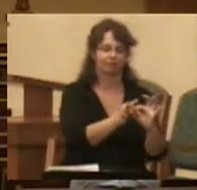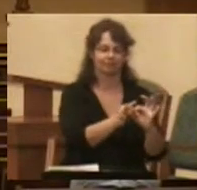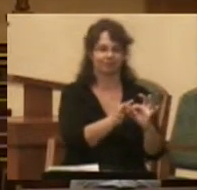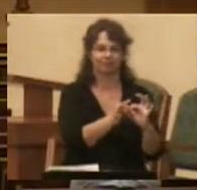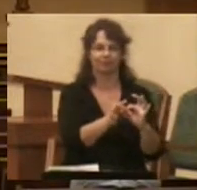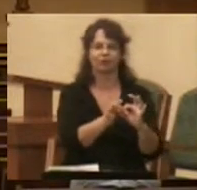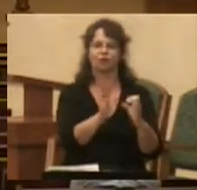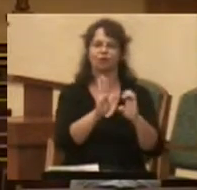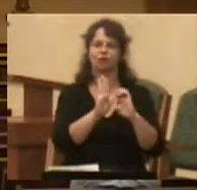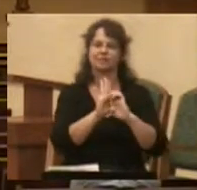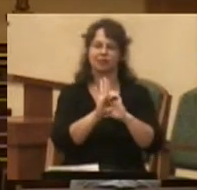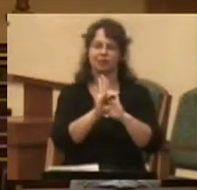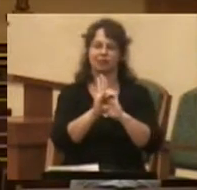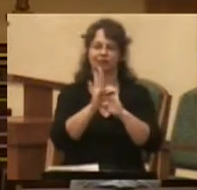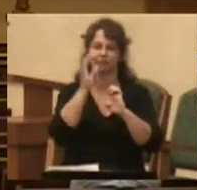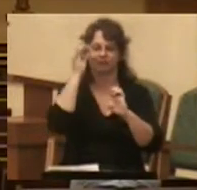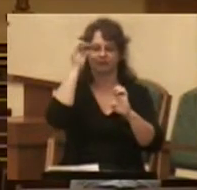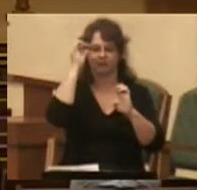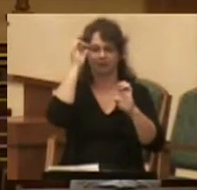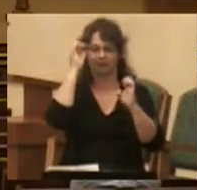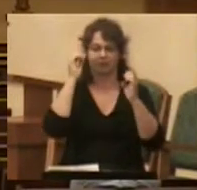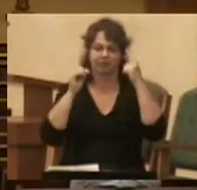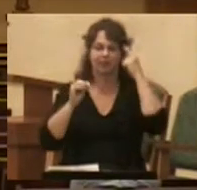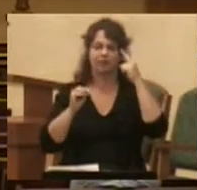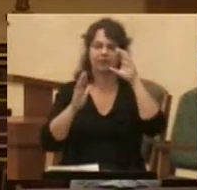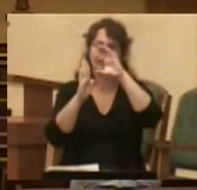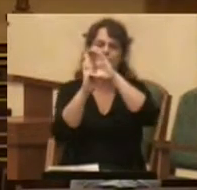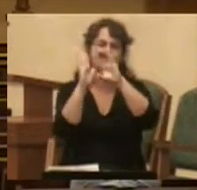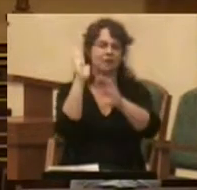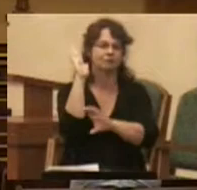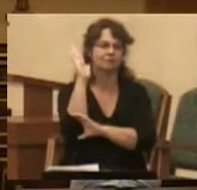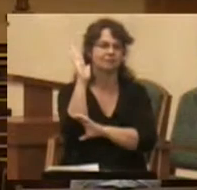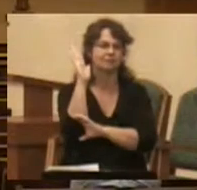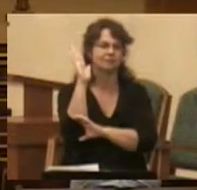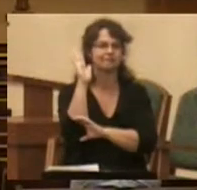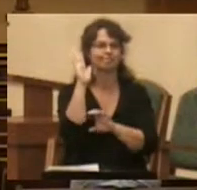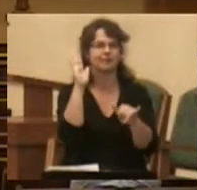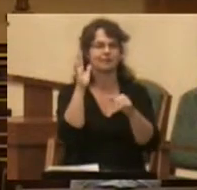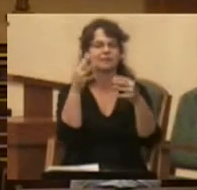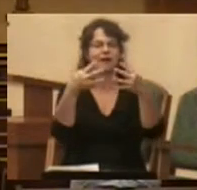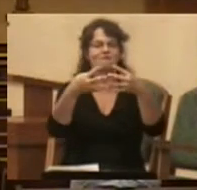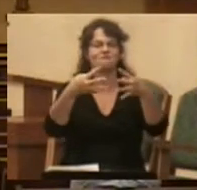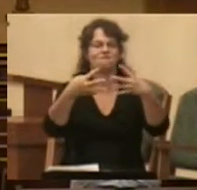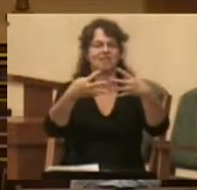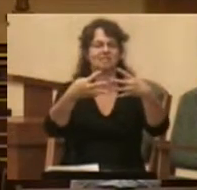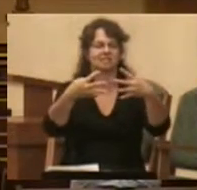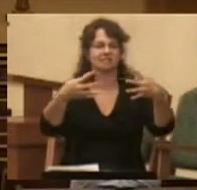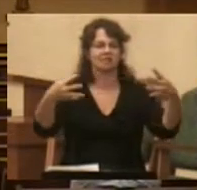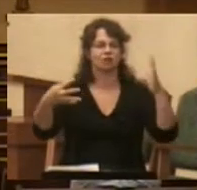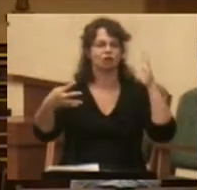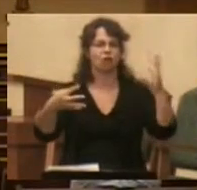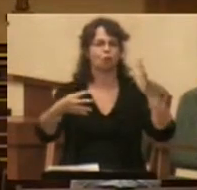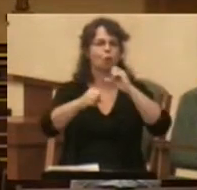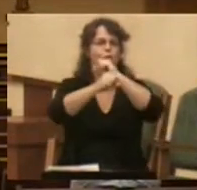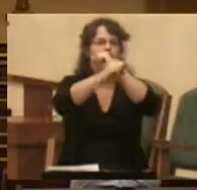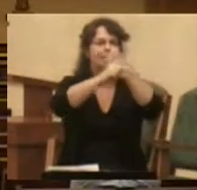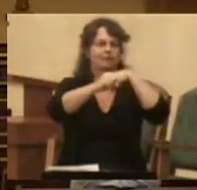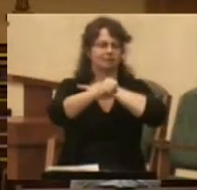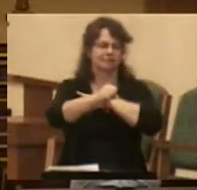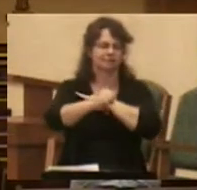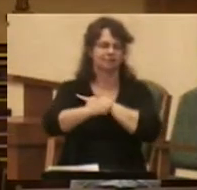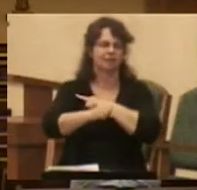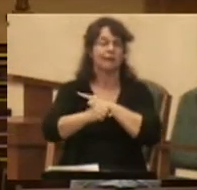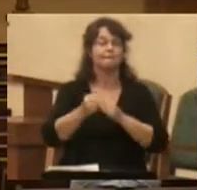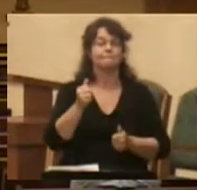instance, think again of these commandments as a fence that will protect us. Many of you take your